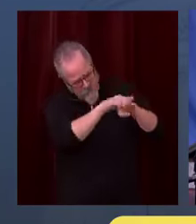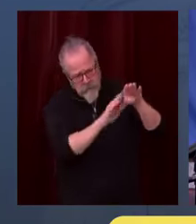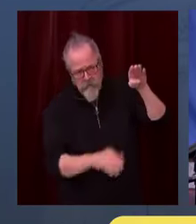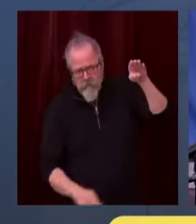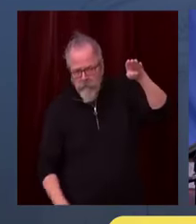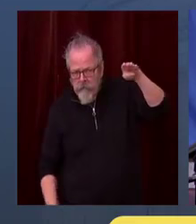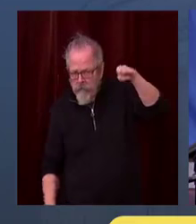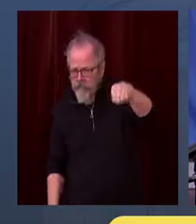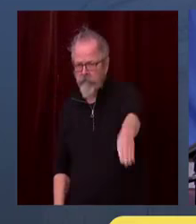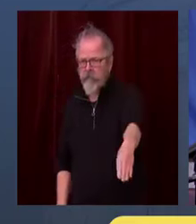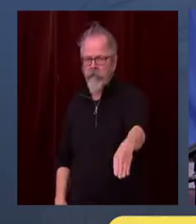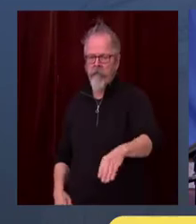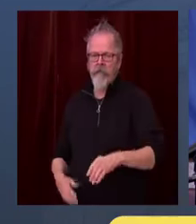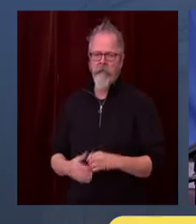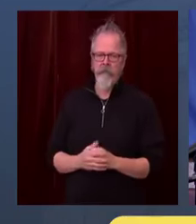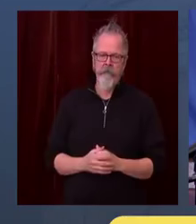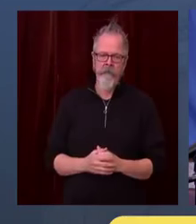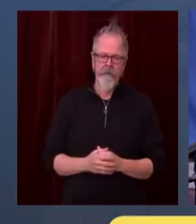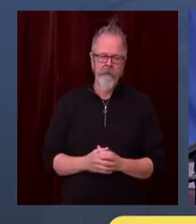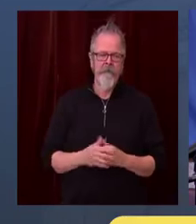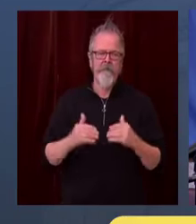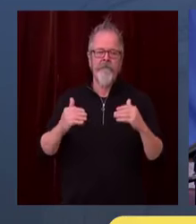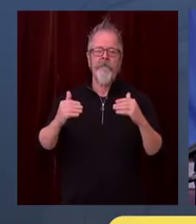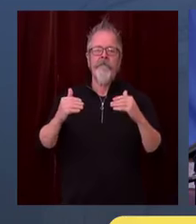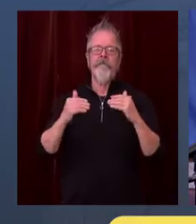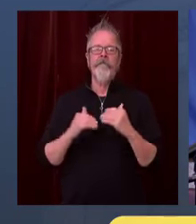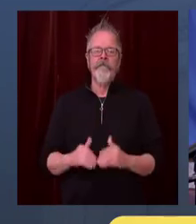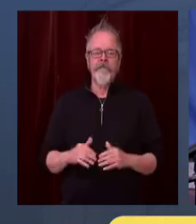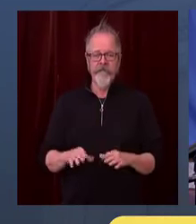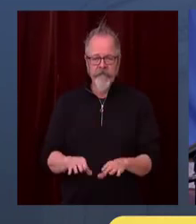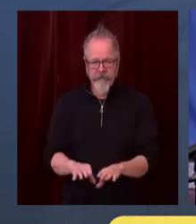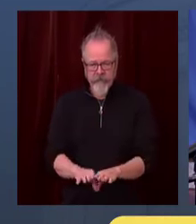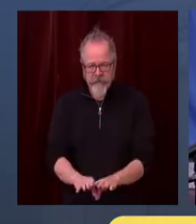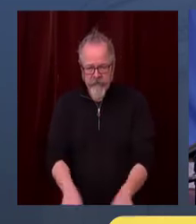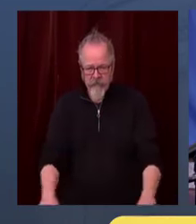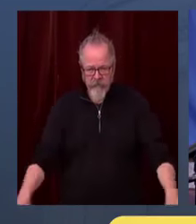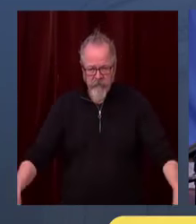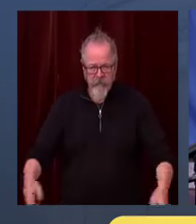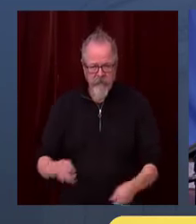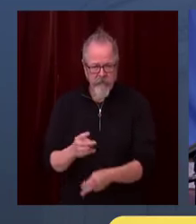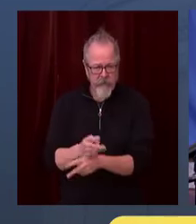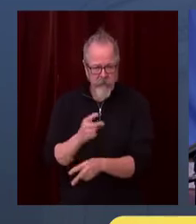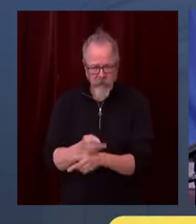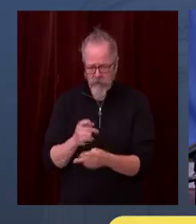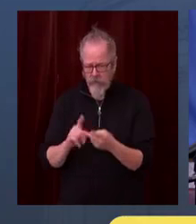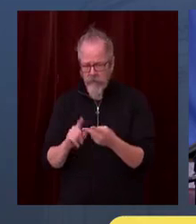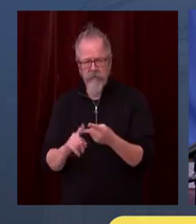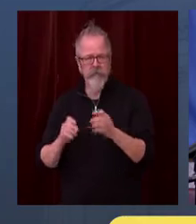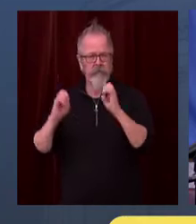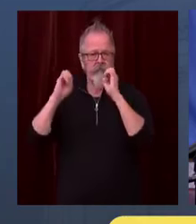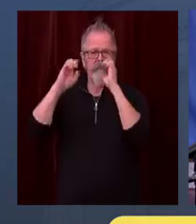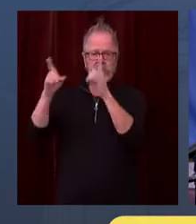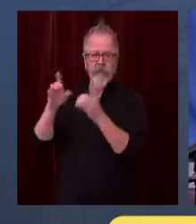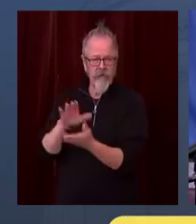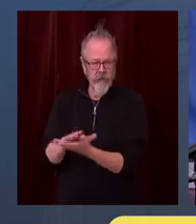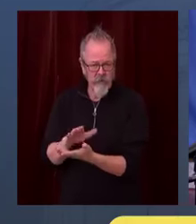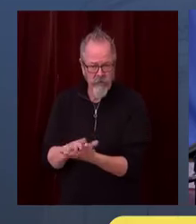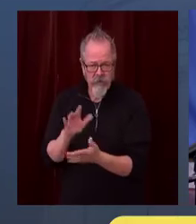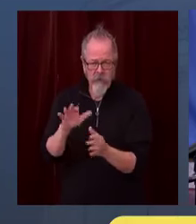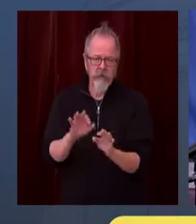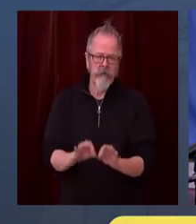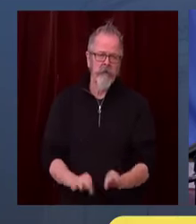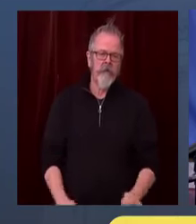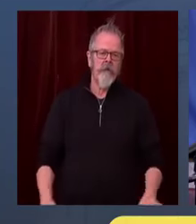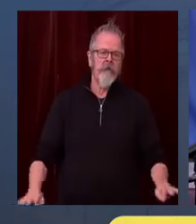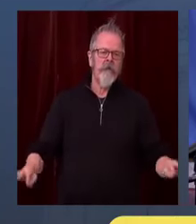especially for essential and frontline workers. And we know how critical education is for our young folks. So far, the